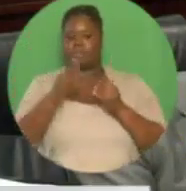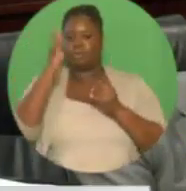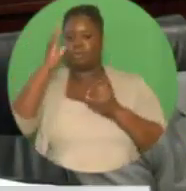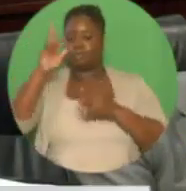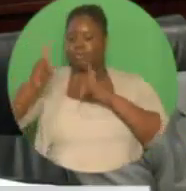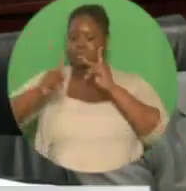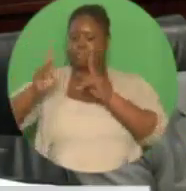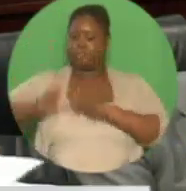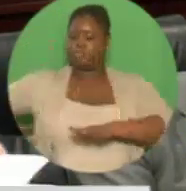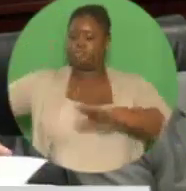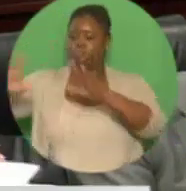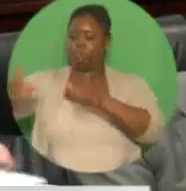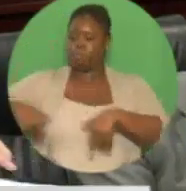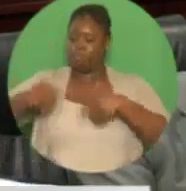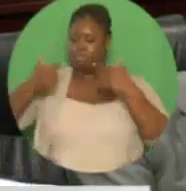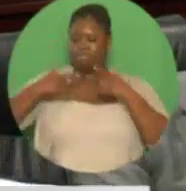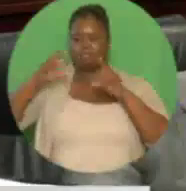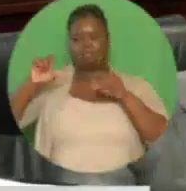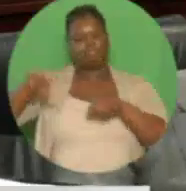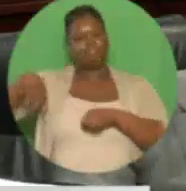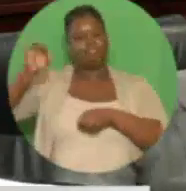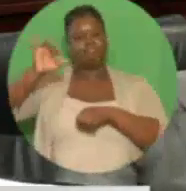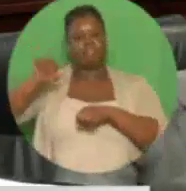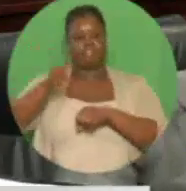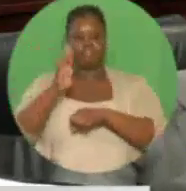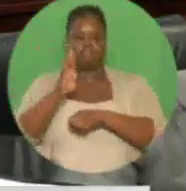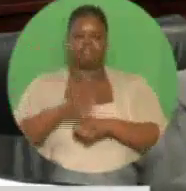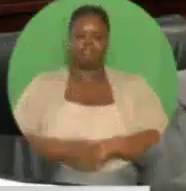nearby communities, such as Pointer Pair.